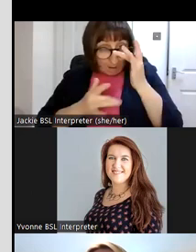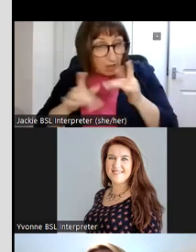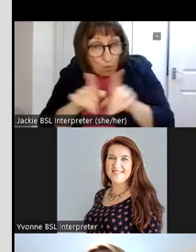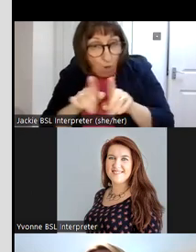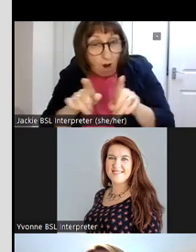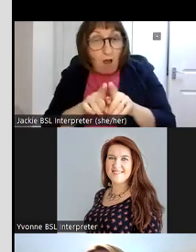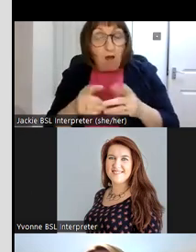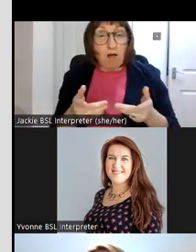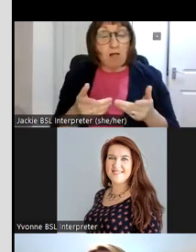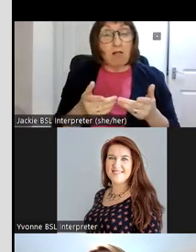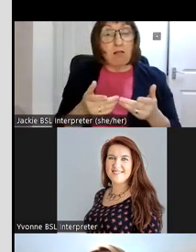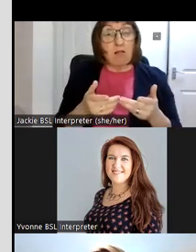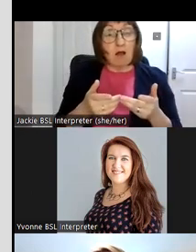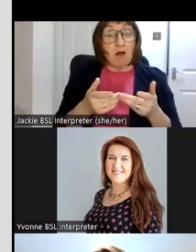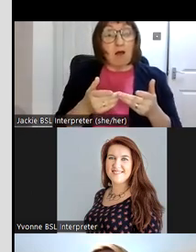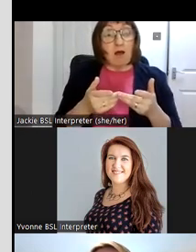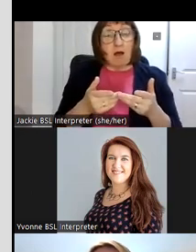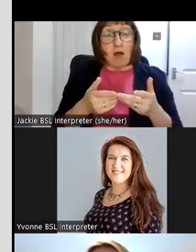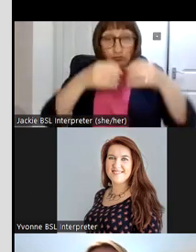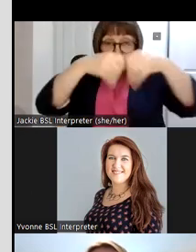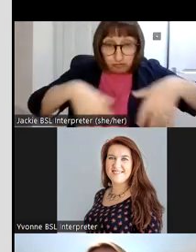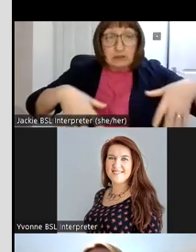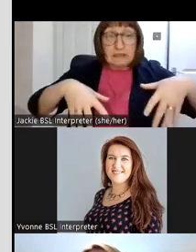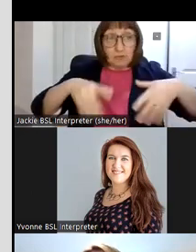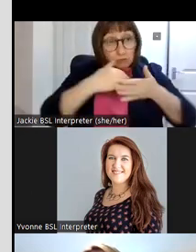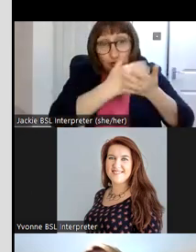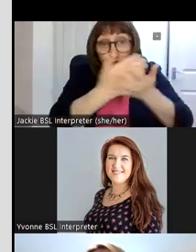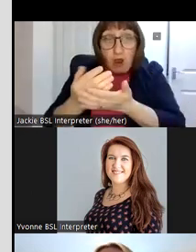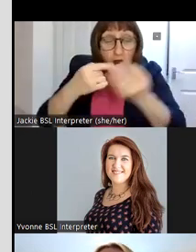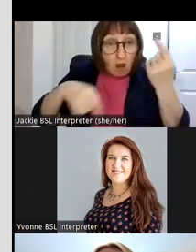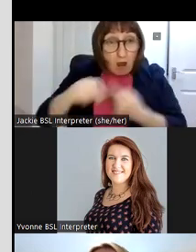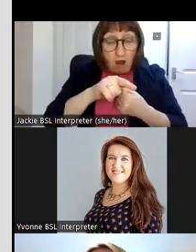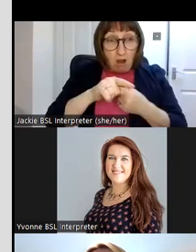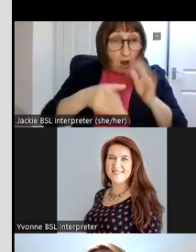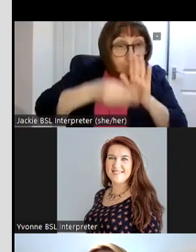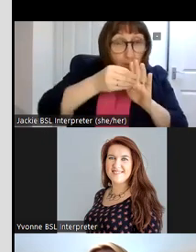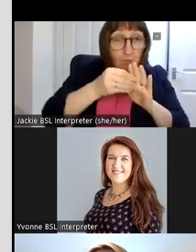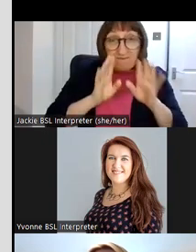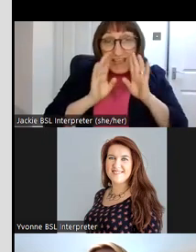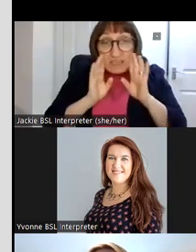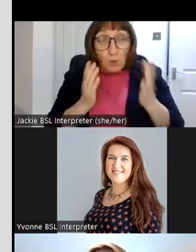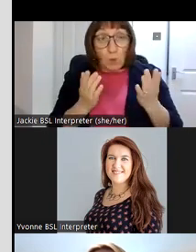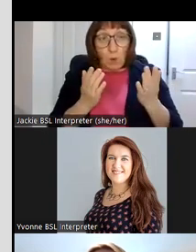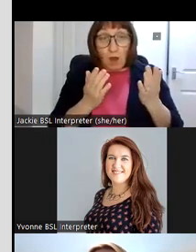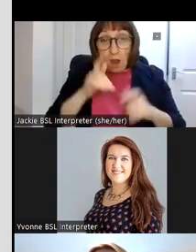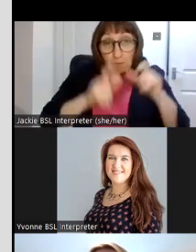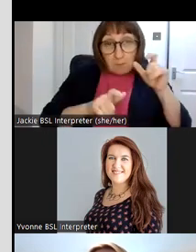website and um the trees that were created or shared and on the facebook page people um